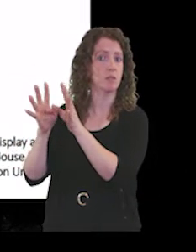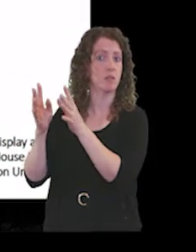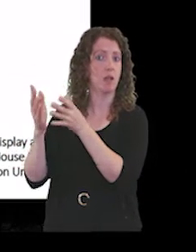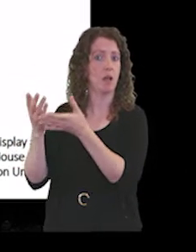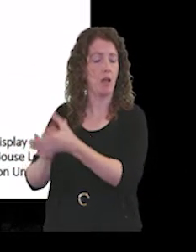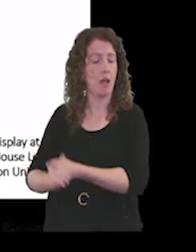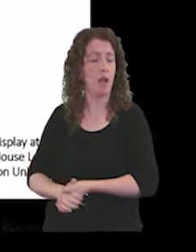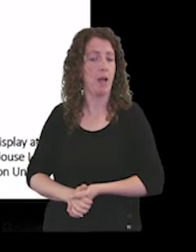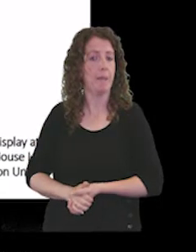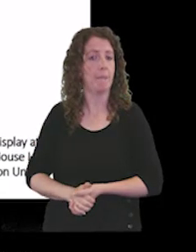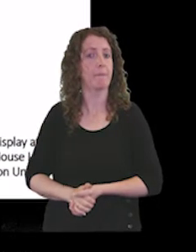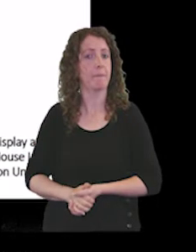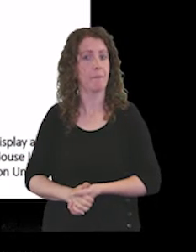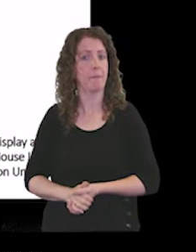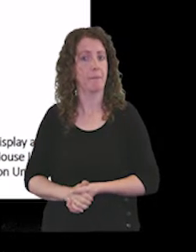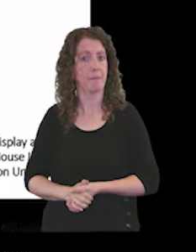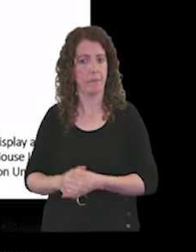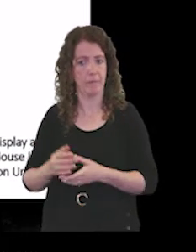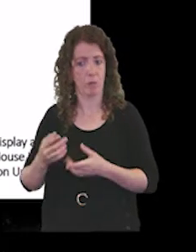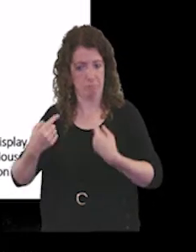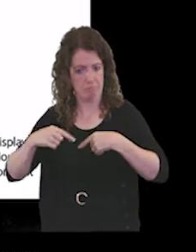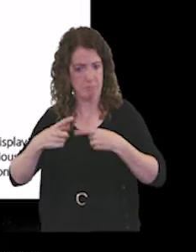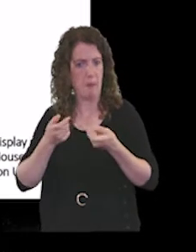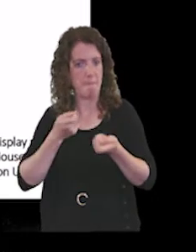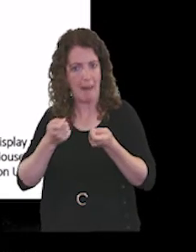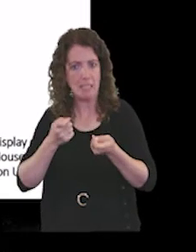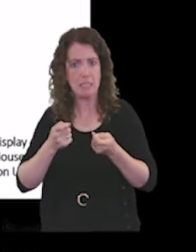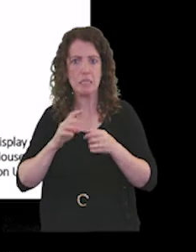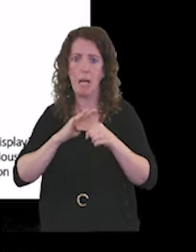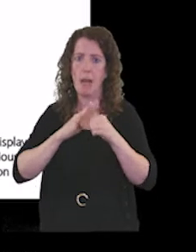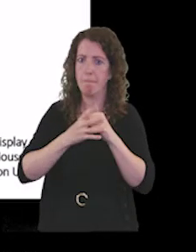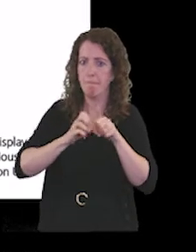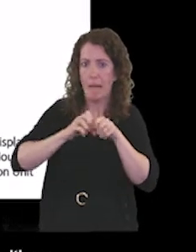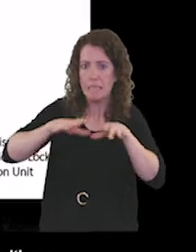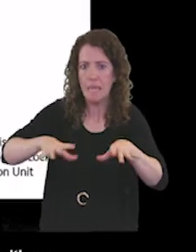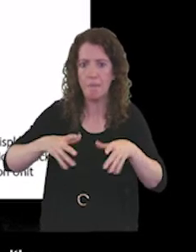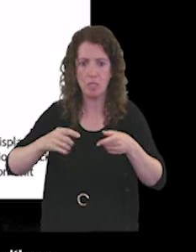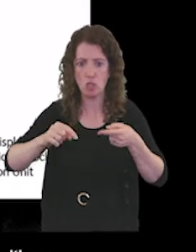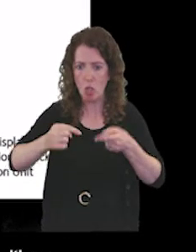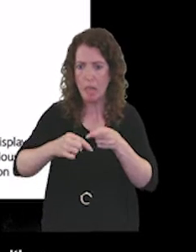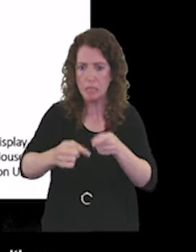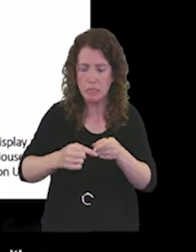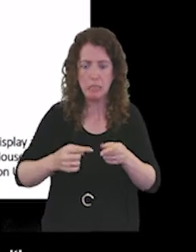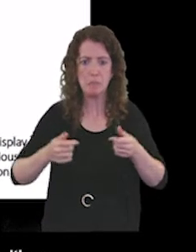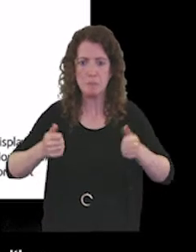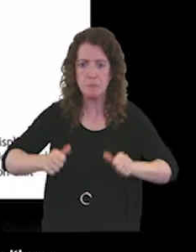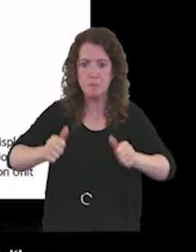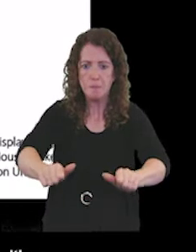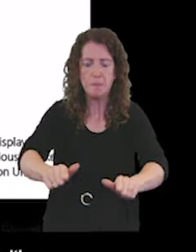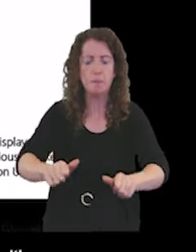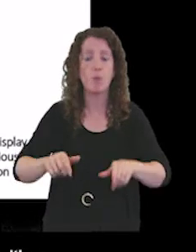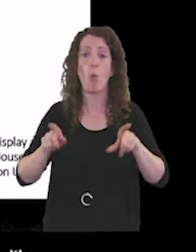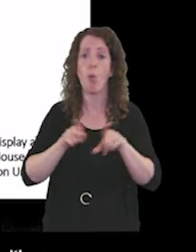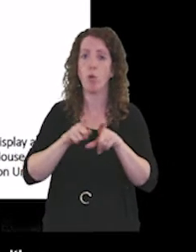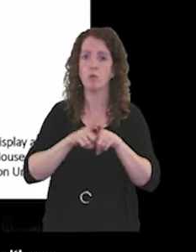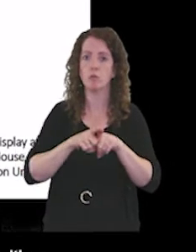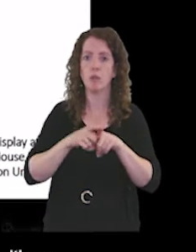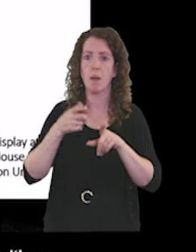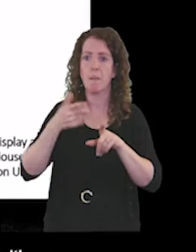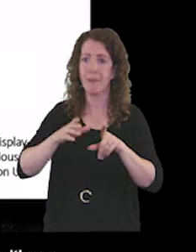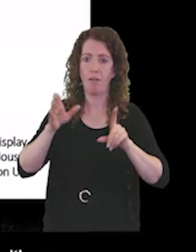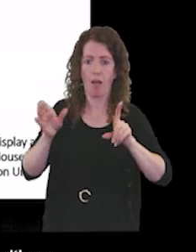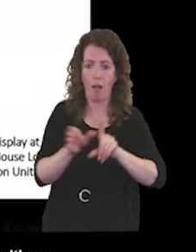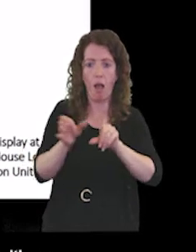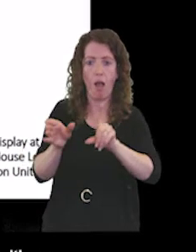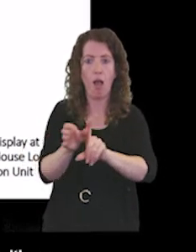Obviously whilst managing all the challenges of the pandemic, we've continued to appoint lots of new